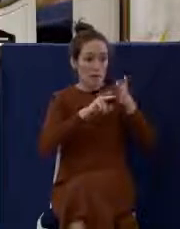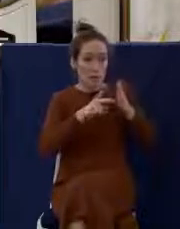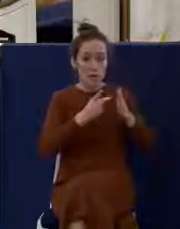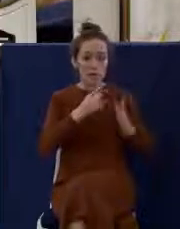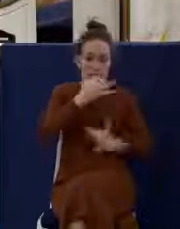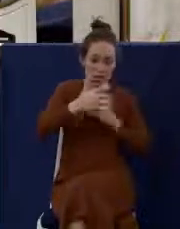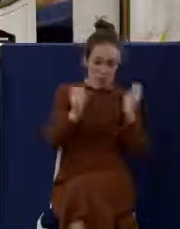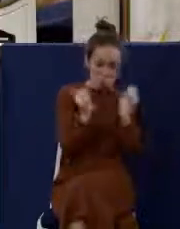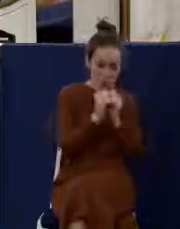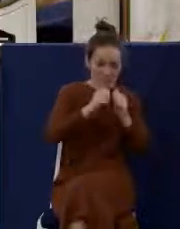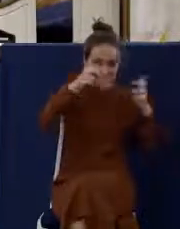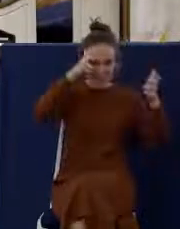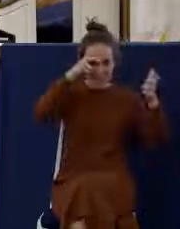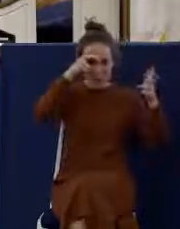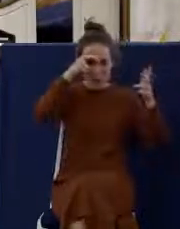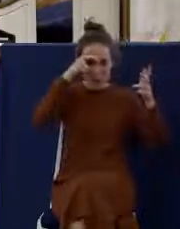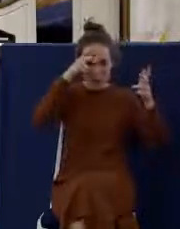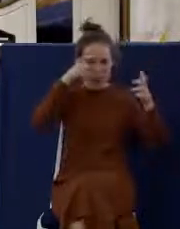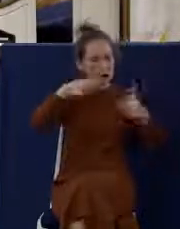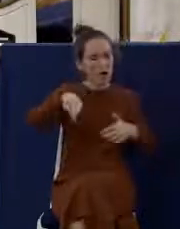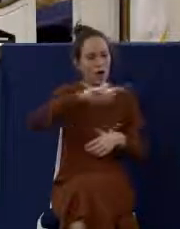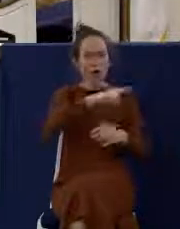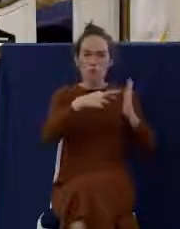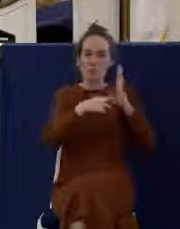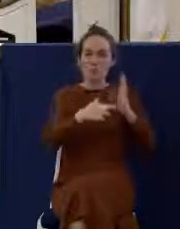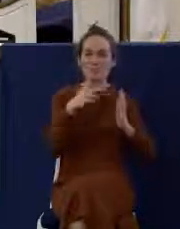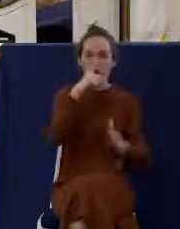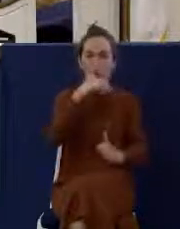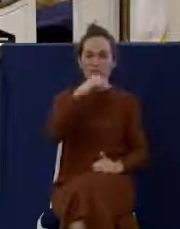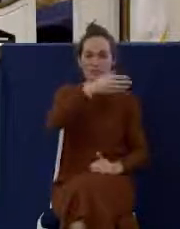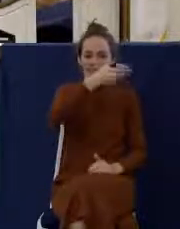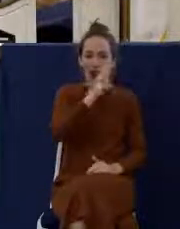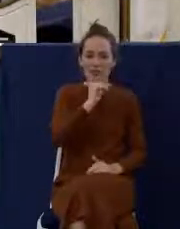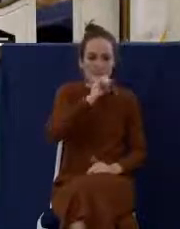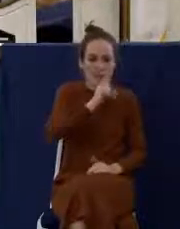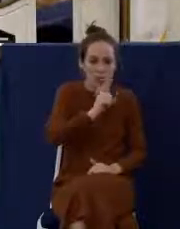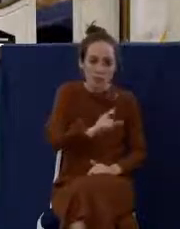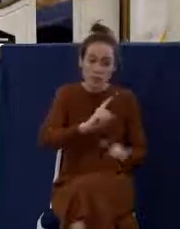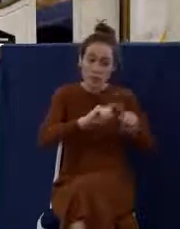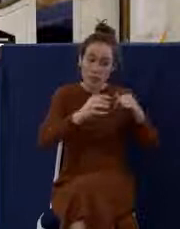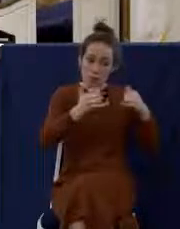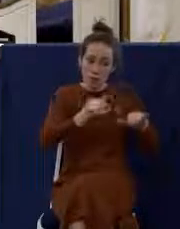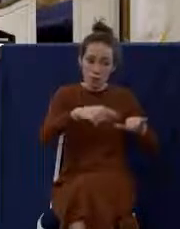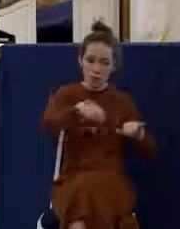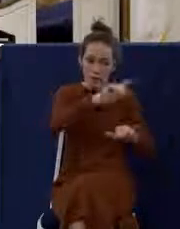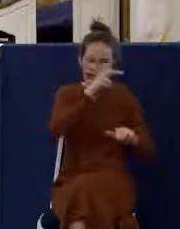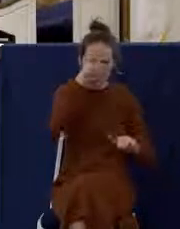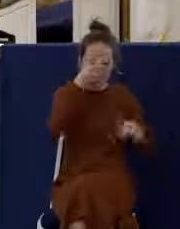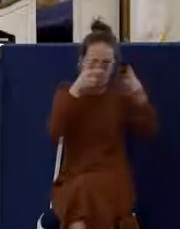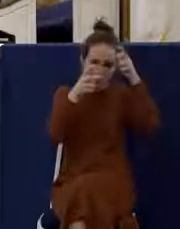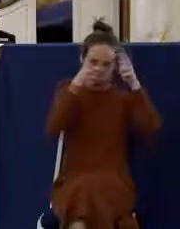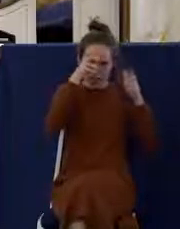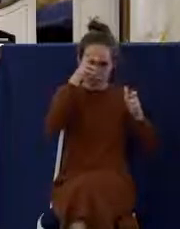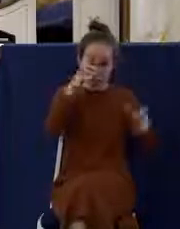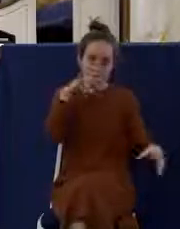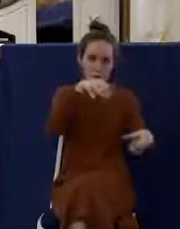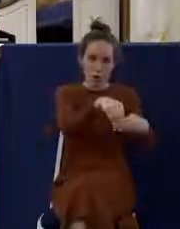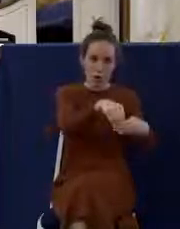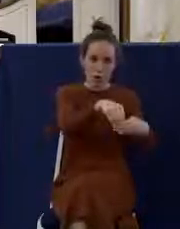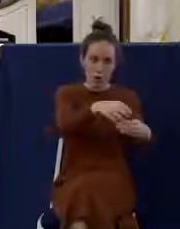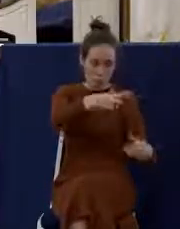Even though the idols represent gods that don't exist, there are demons behind all of that. And you're fellowshipping with the demons.